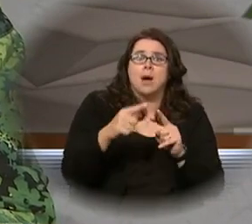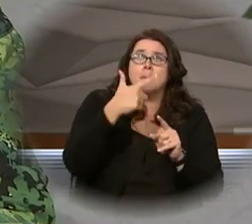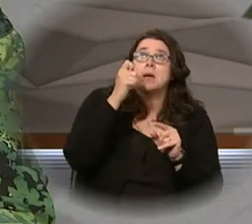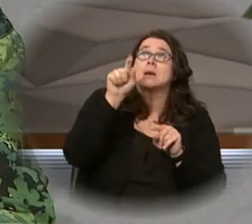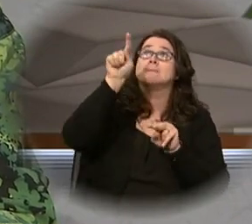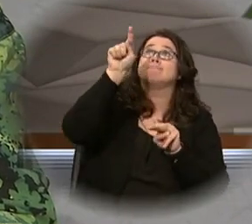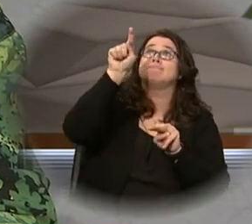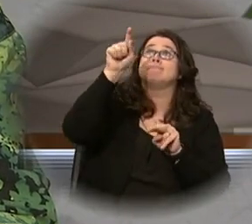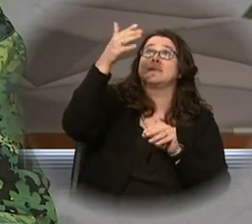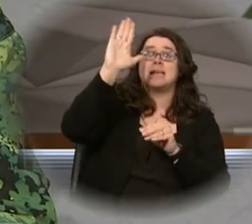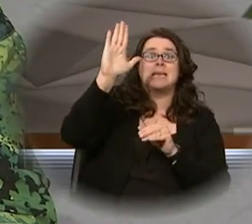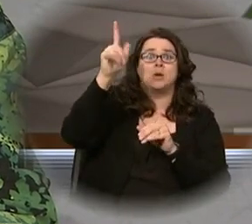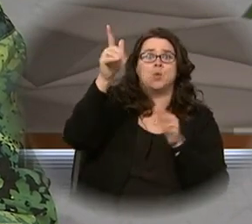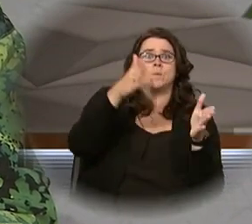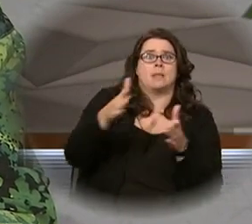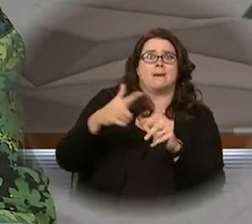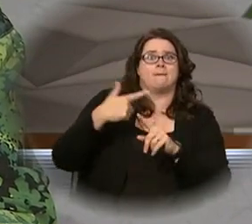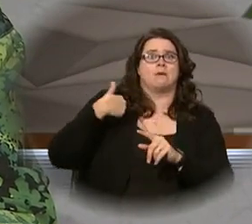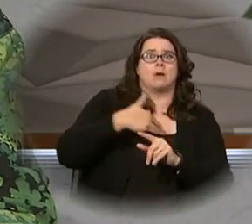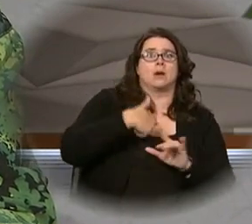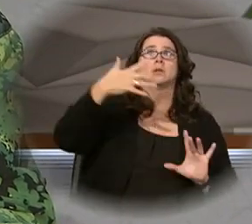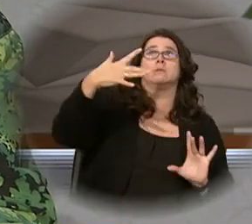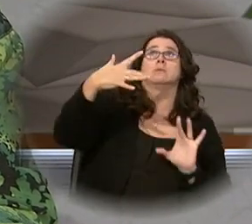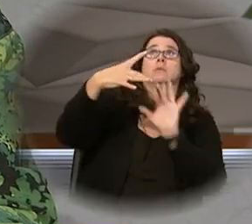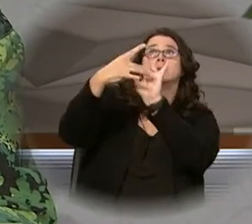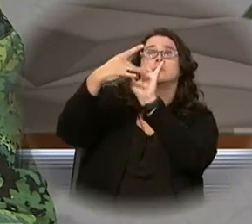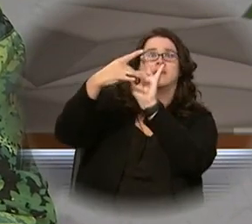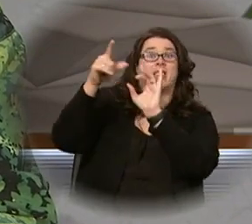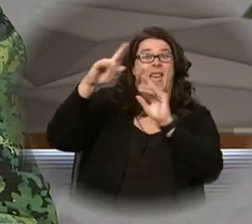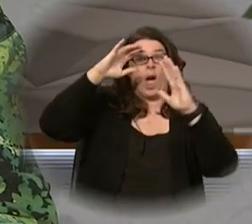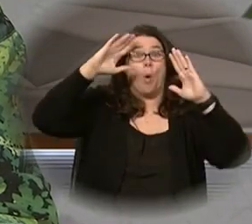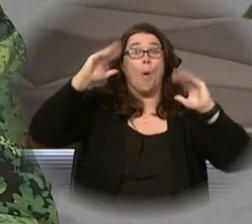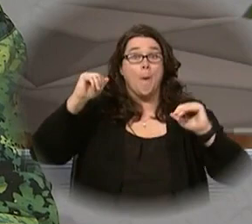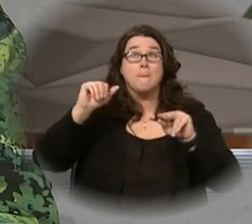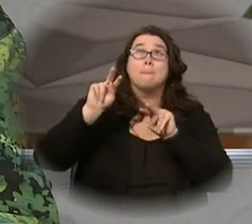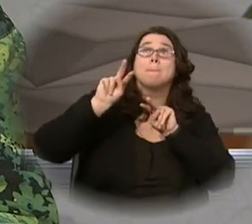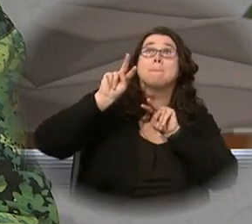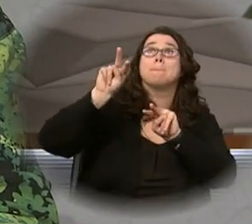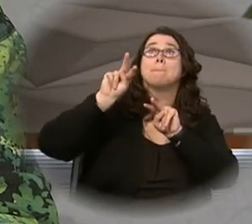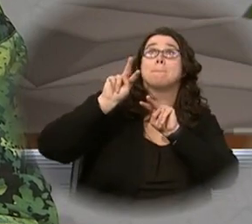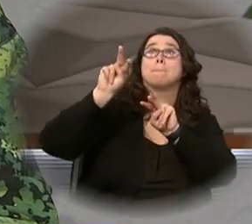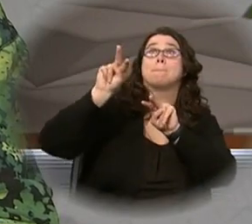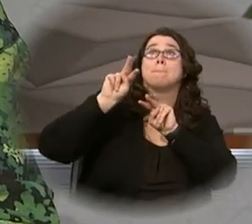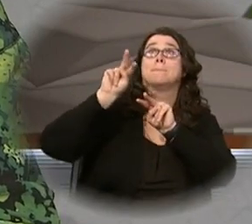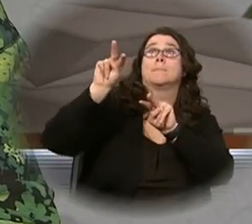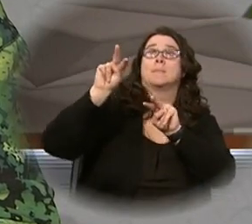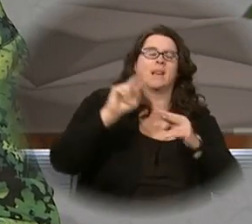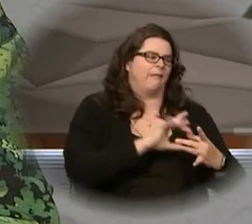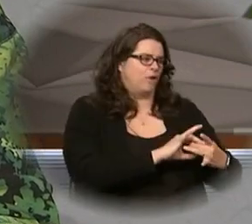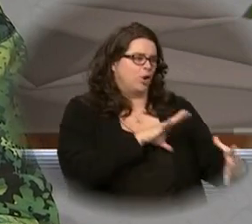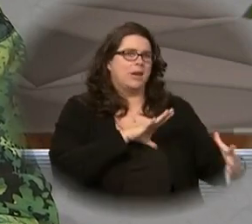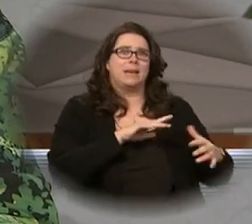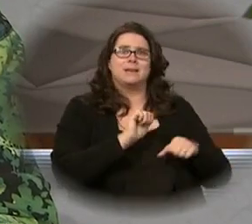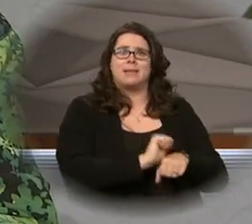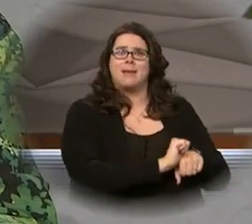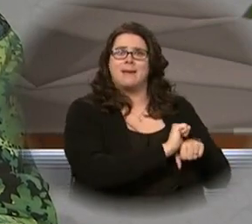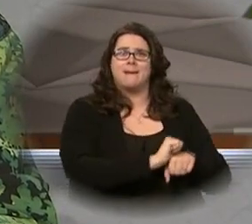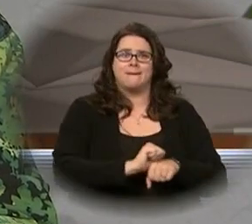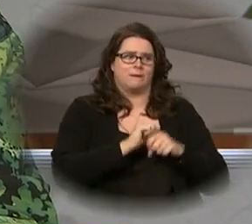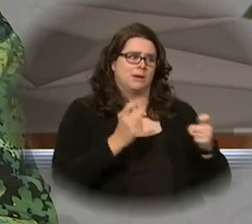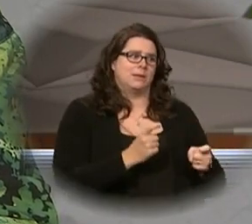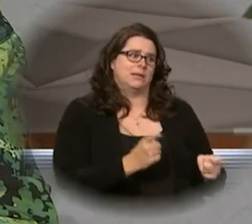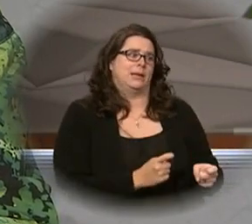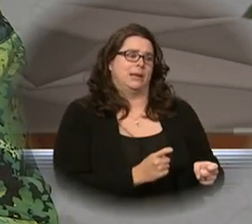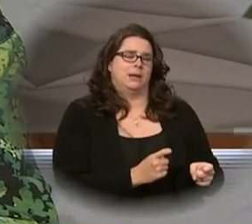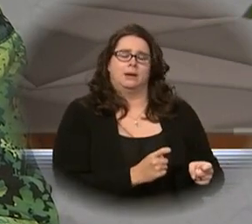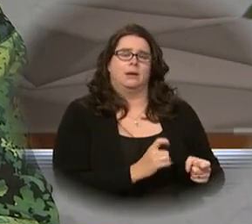one who subjected it. And hope that creation itself would be set free from slavery to